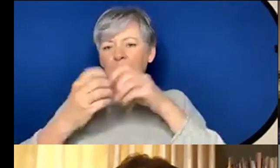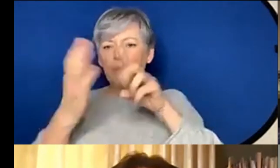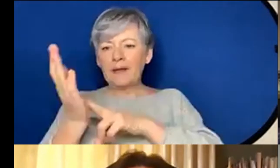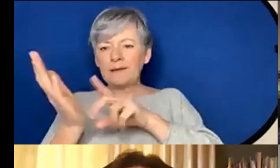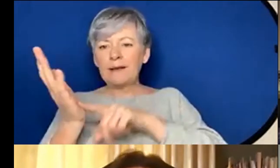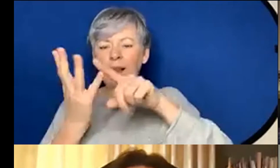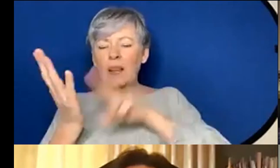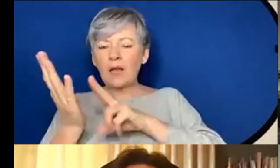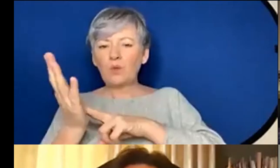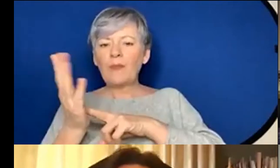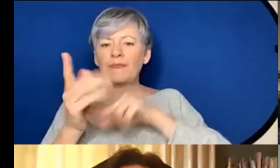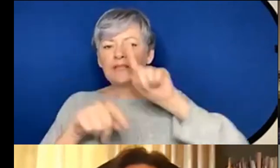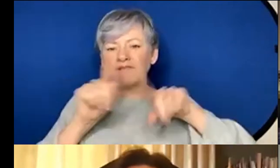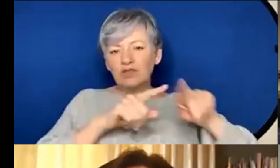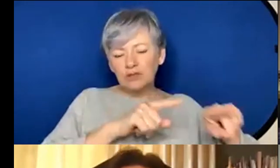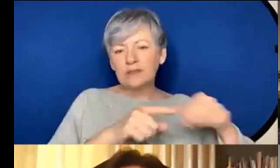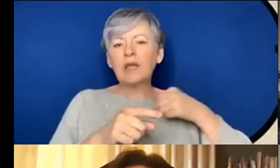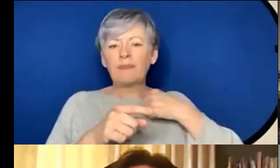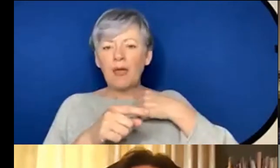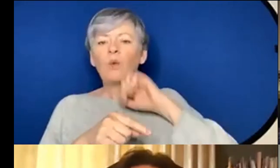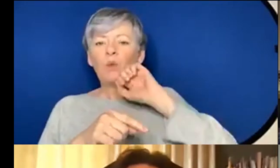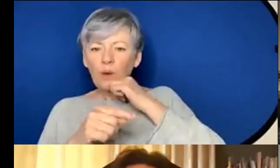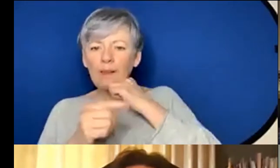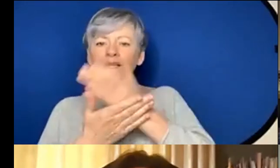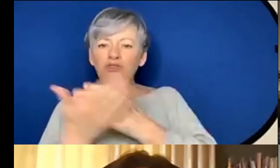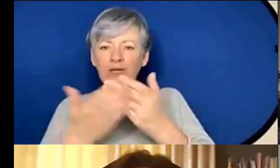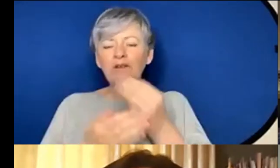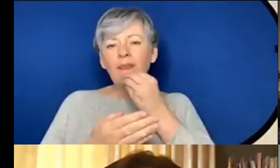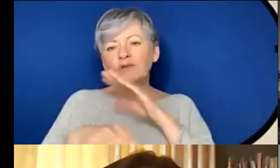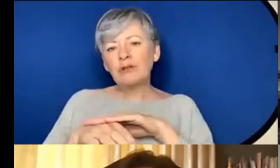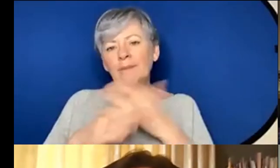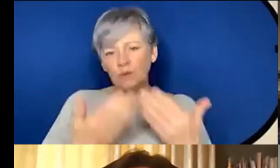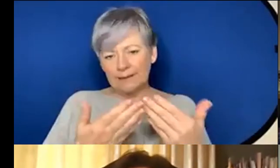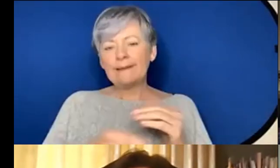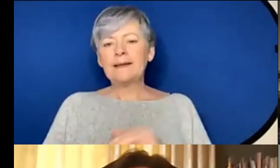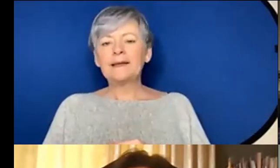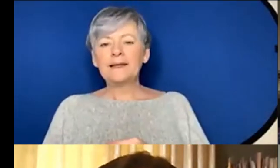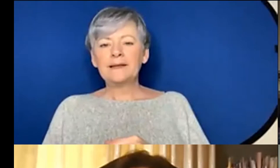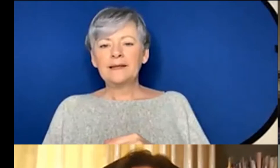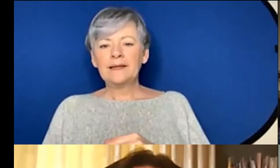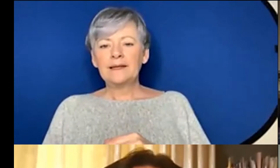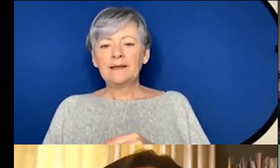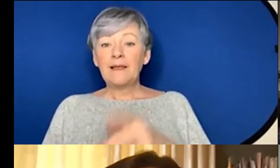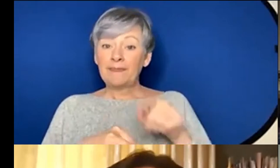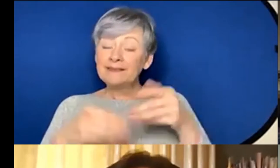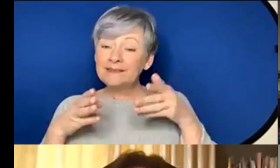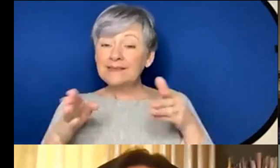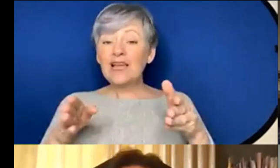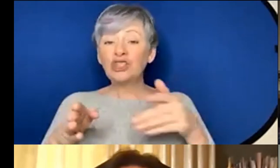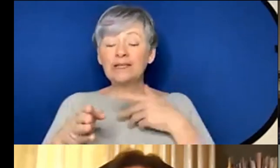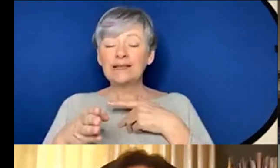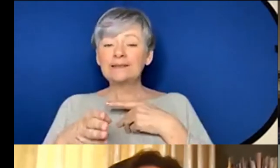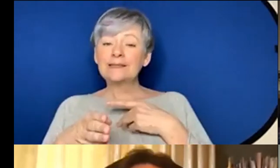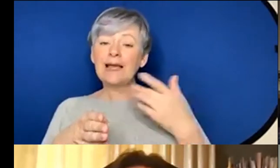the concert performance that we'll be sharing at lunchtime today this session is called a day in the life